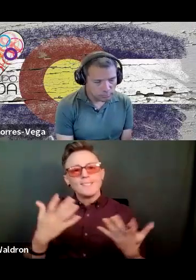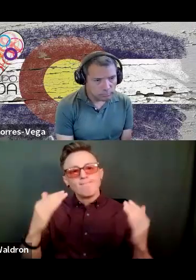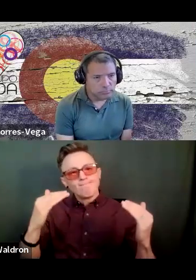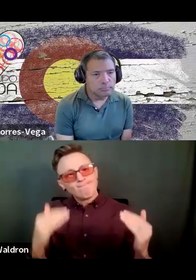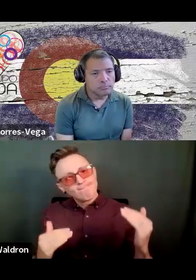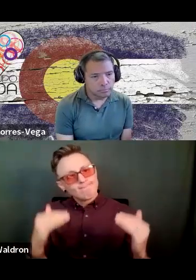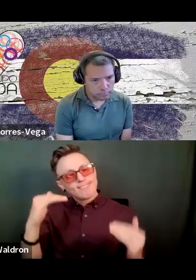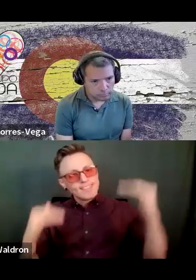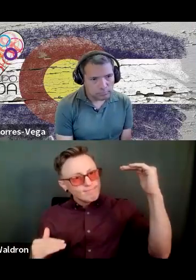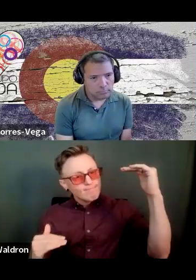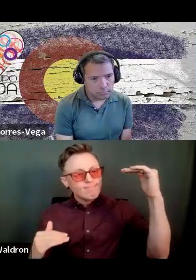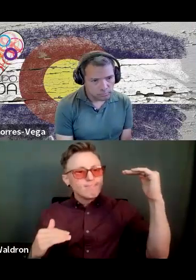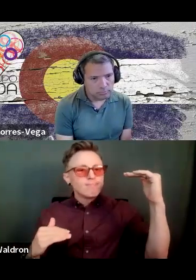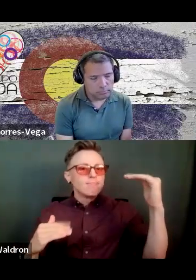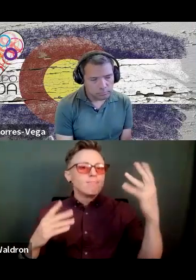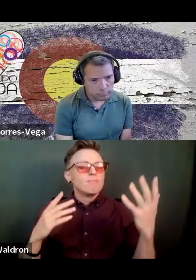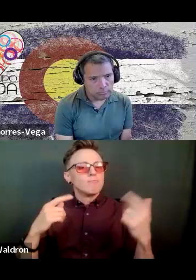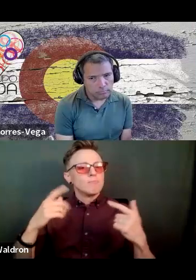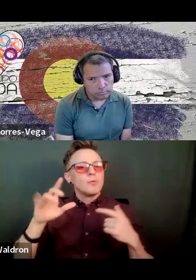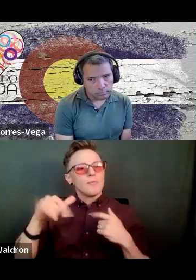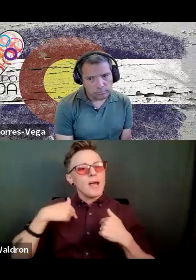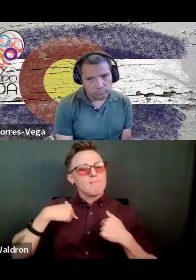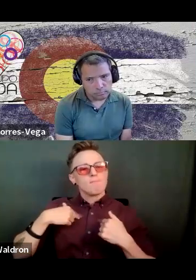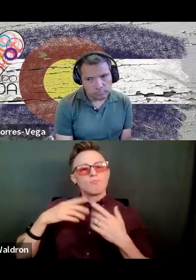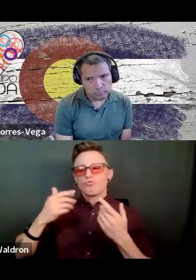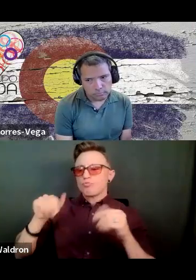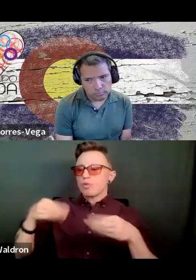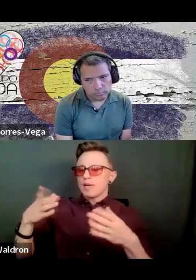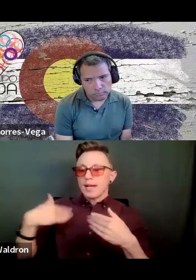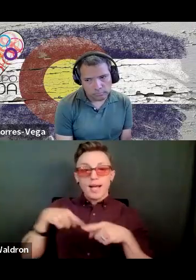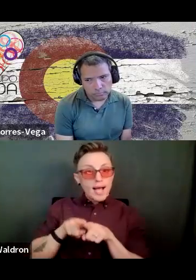So I've been doing that as well as trying to just be a resource in my community.